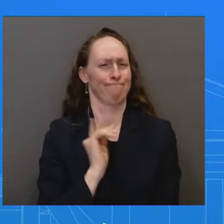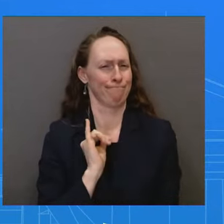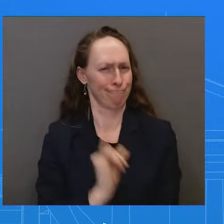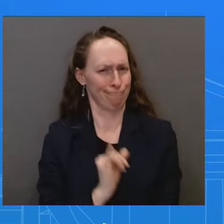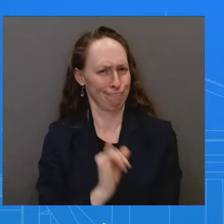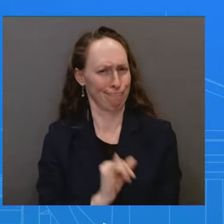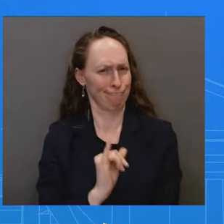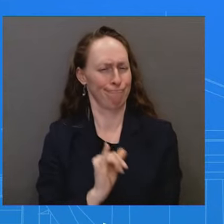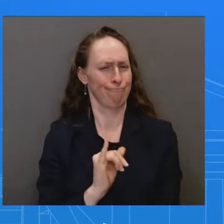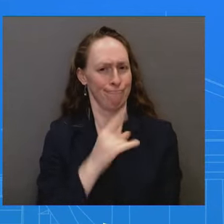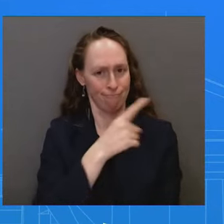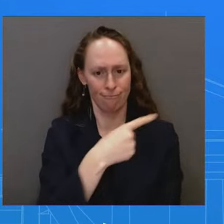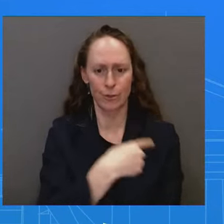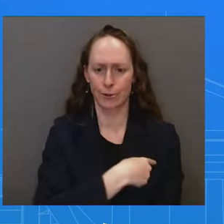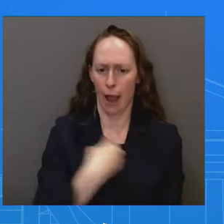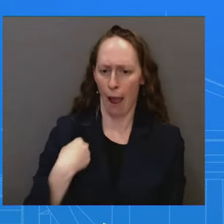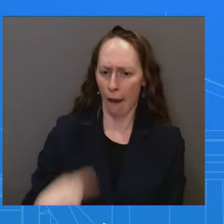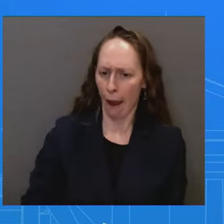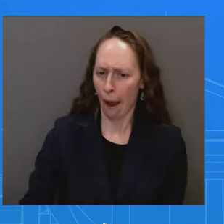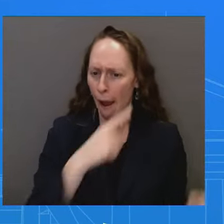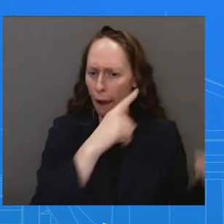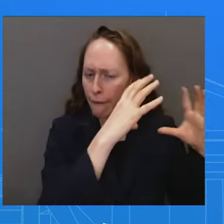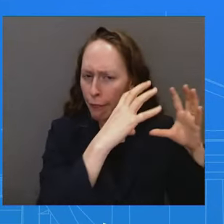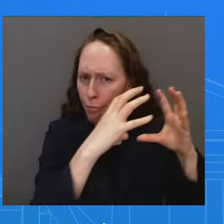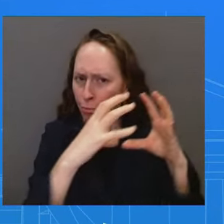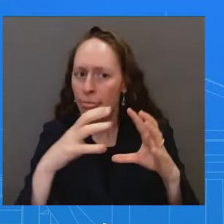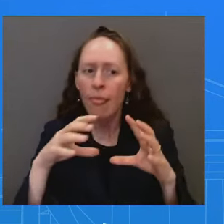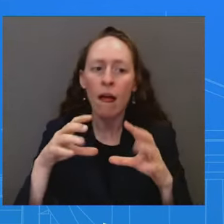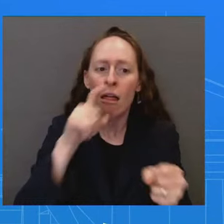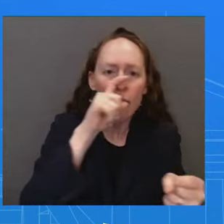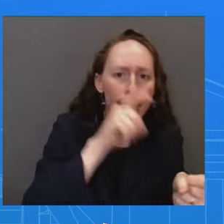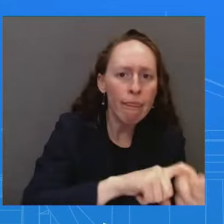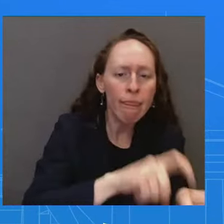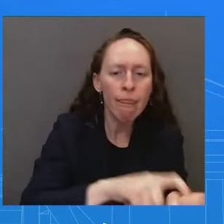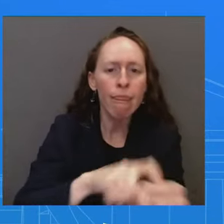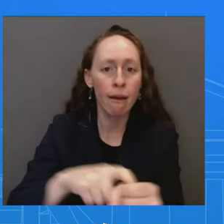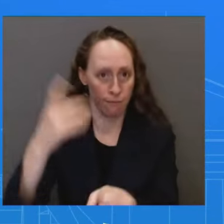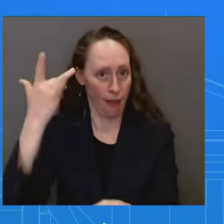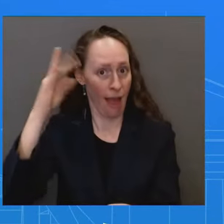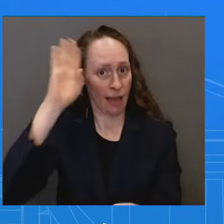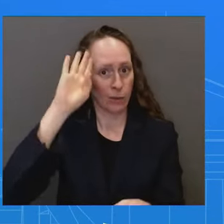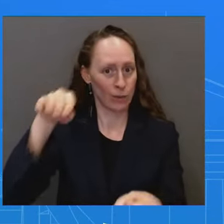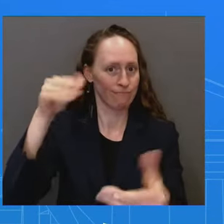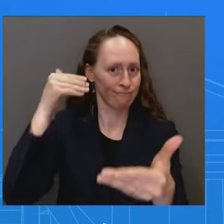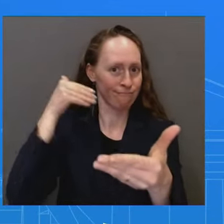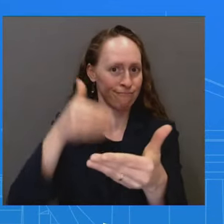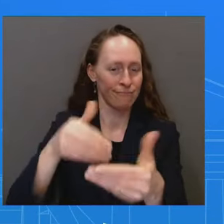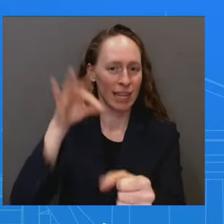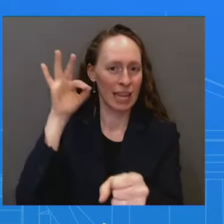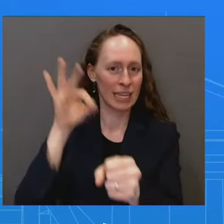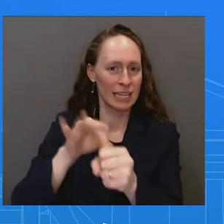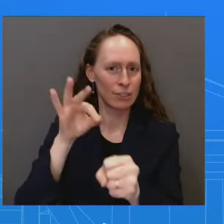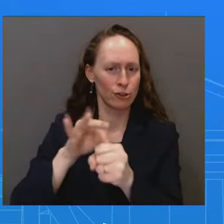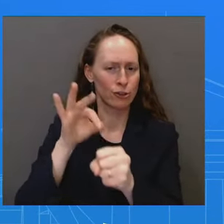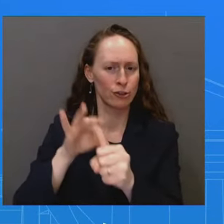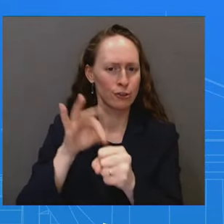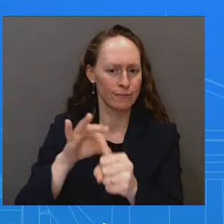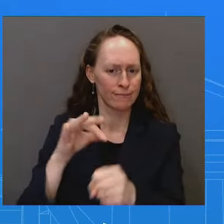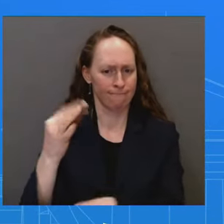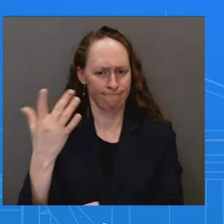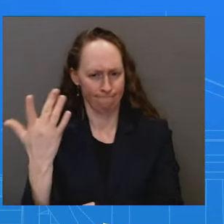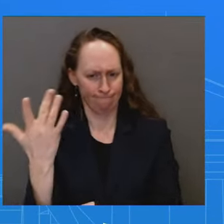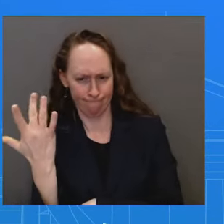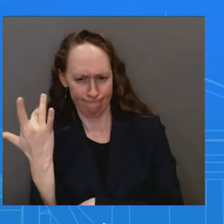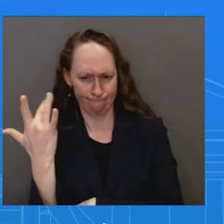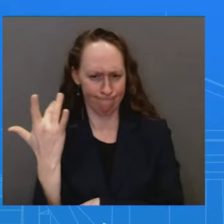the-the election. I have proof that that's what's driving it, but it sure does raise interesting questions, doesn't it, about what their intentions are or what